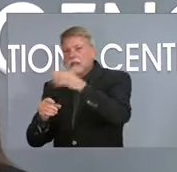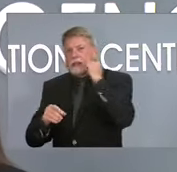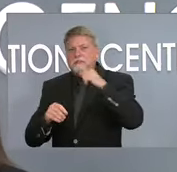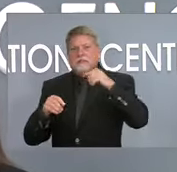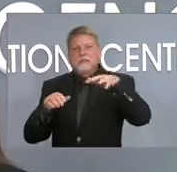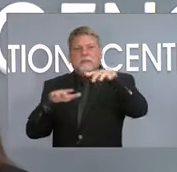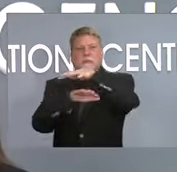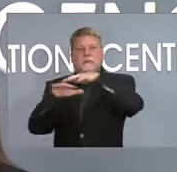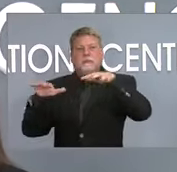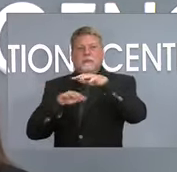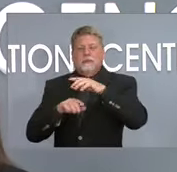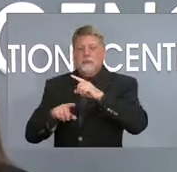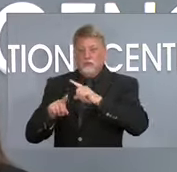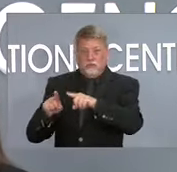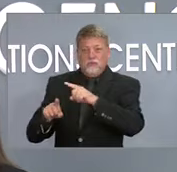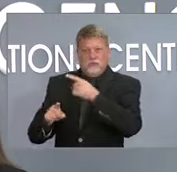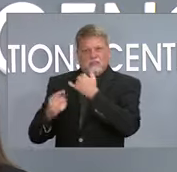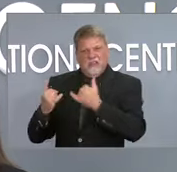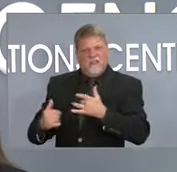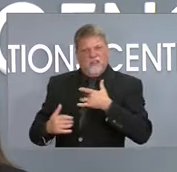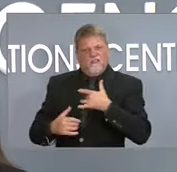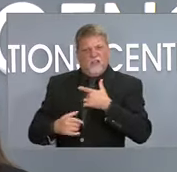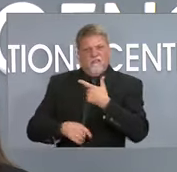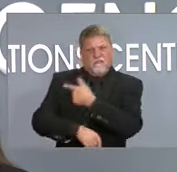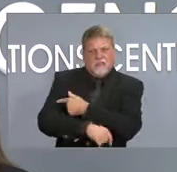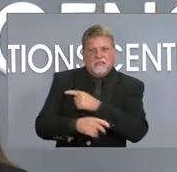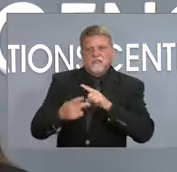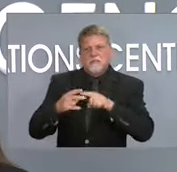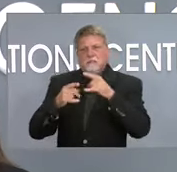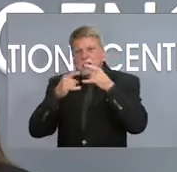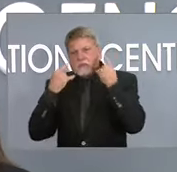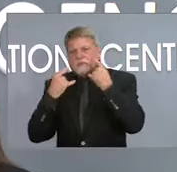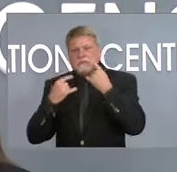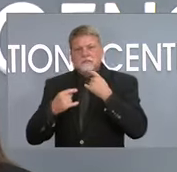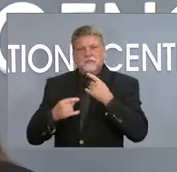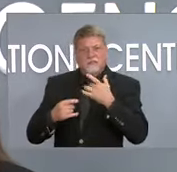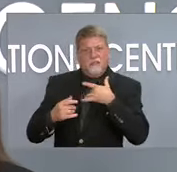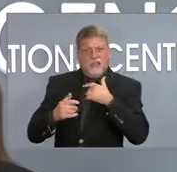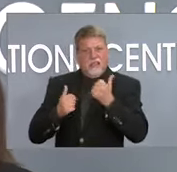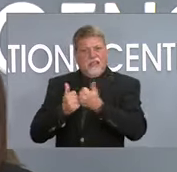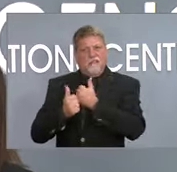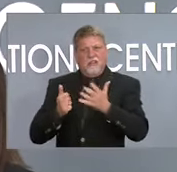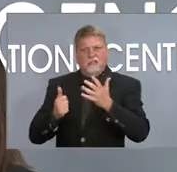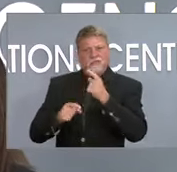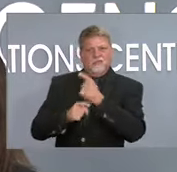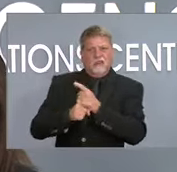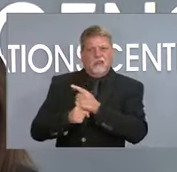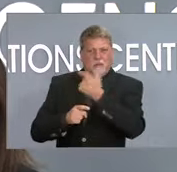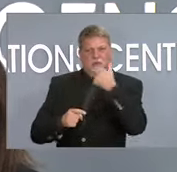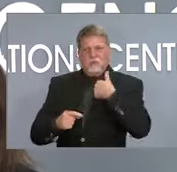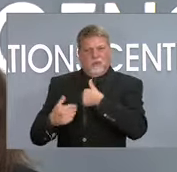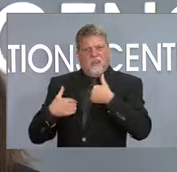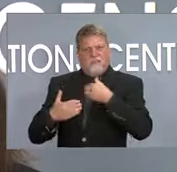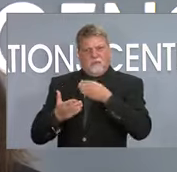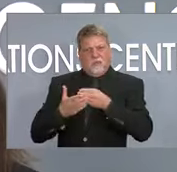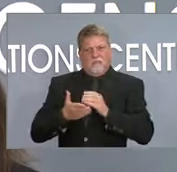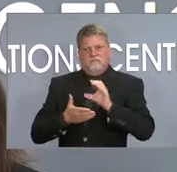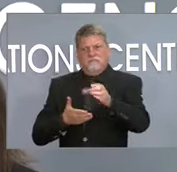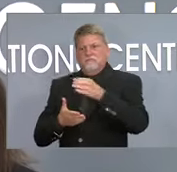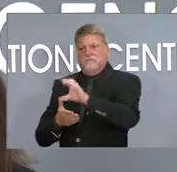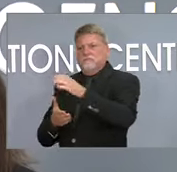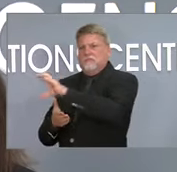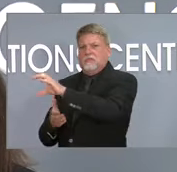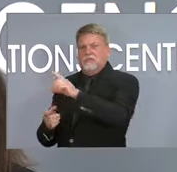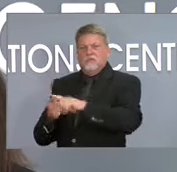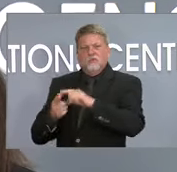like we've got the layers right, particularly given the amount of money that we have at school systems? Well, I want to turn it over to